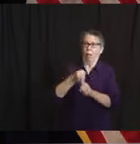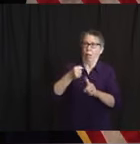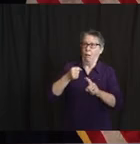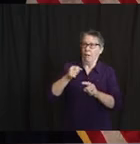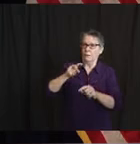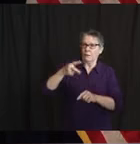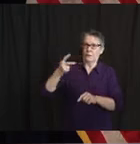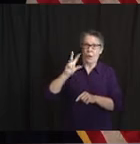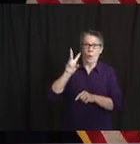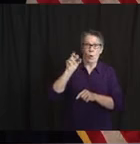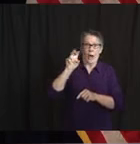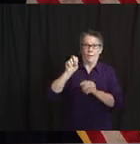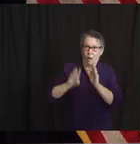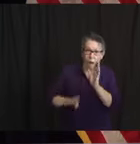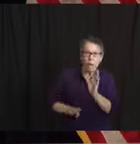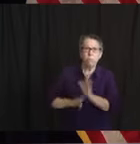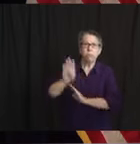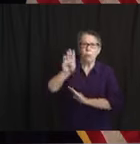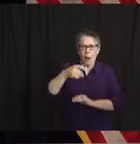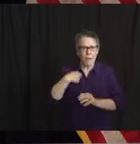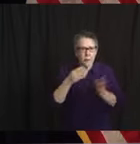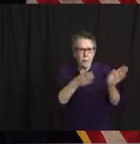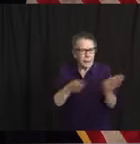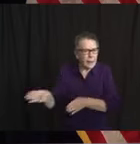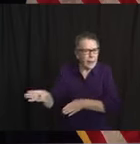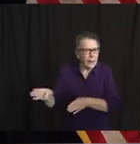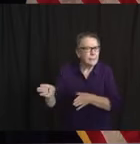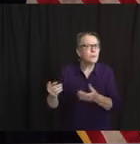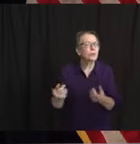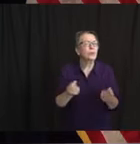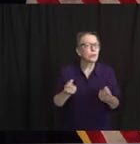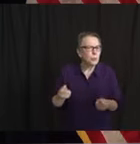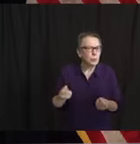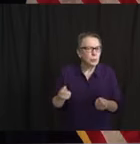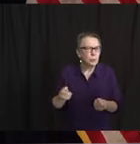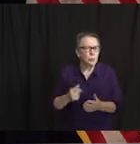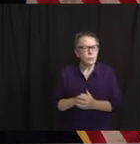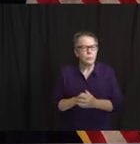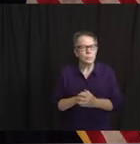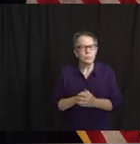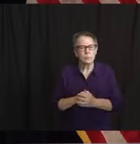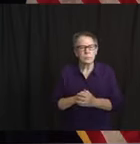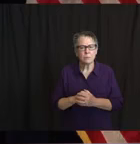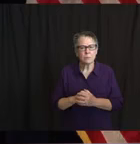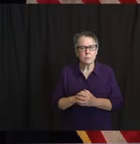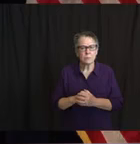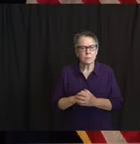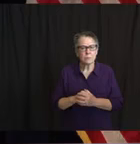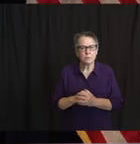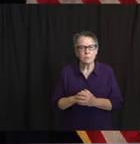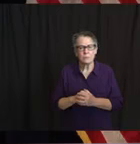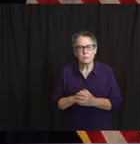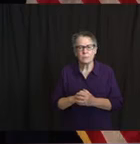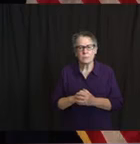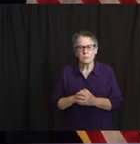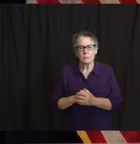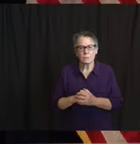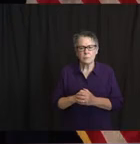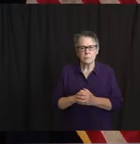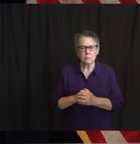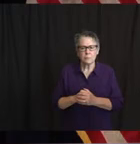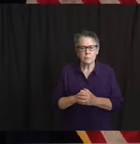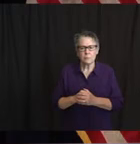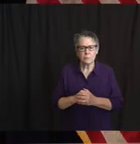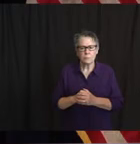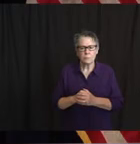you hired a firm to handle contact tracing yet? And if so, who? And will you be providing us with a number of